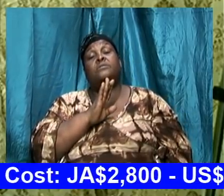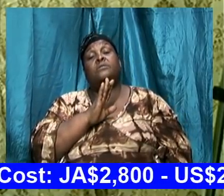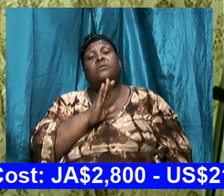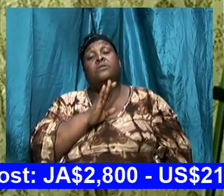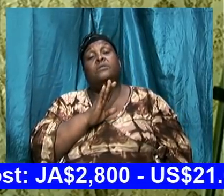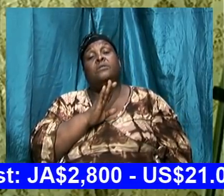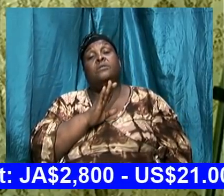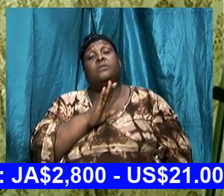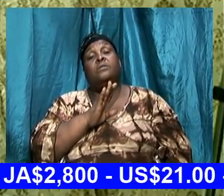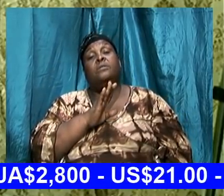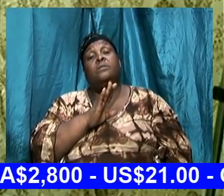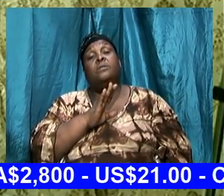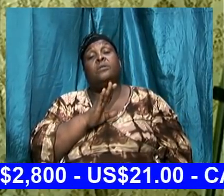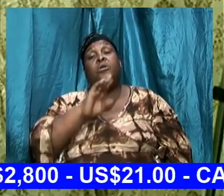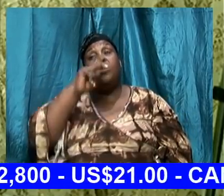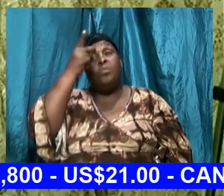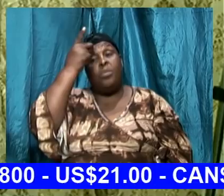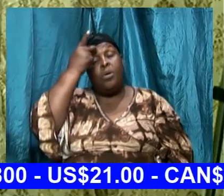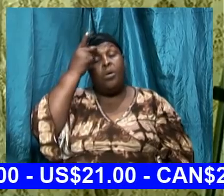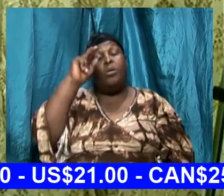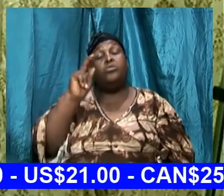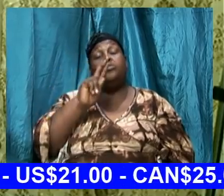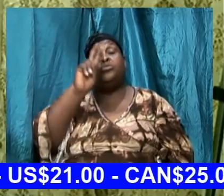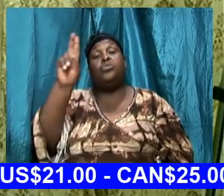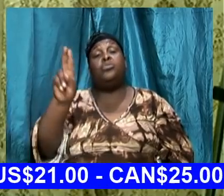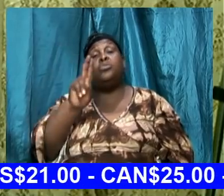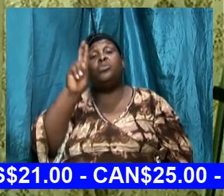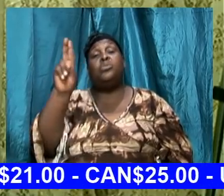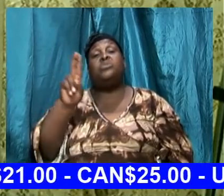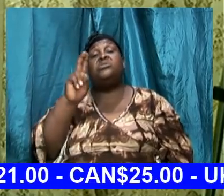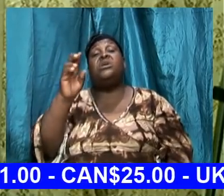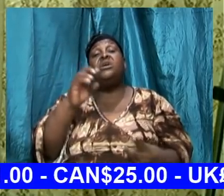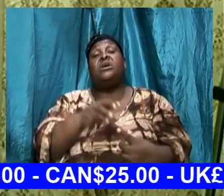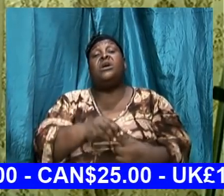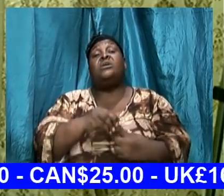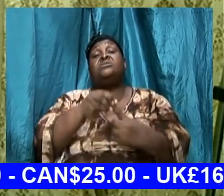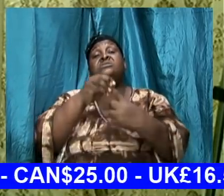he used a particular